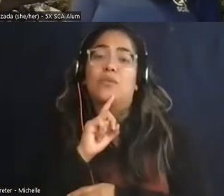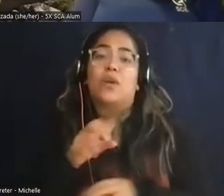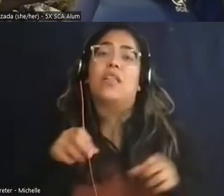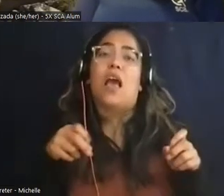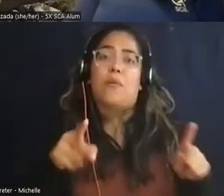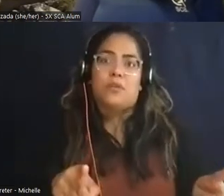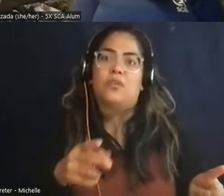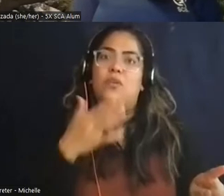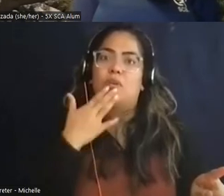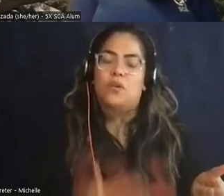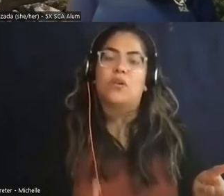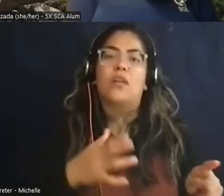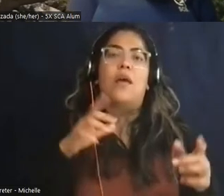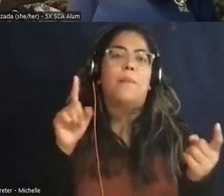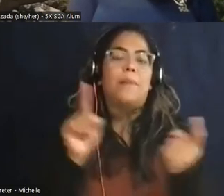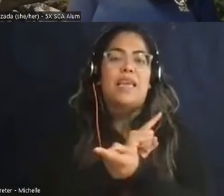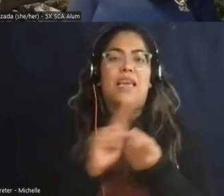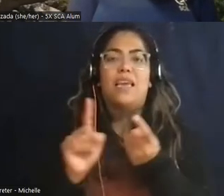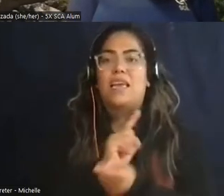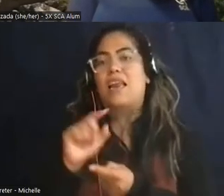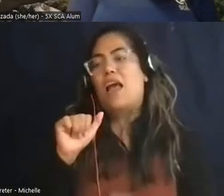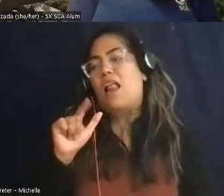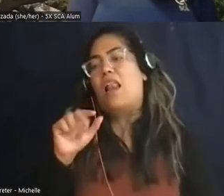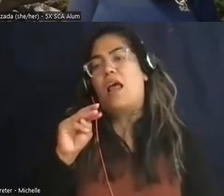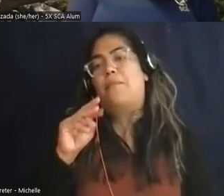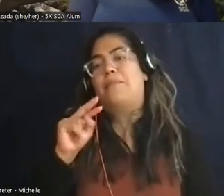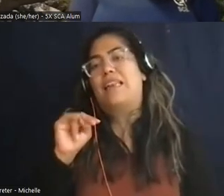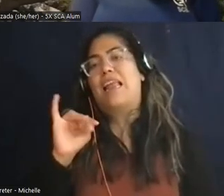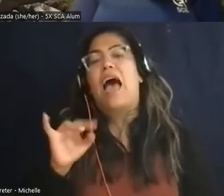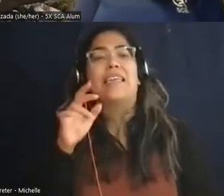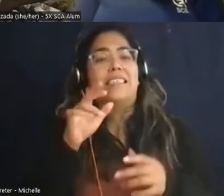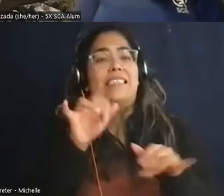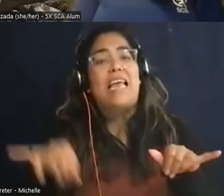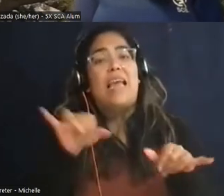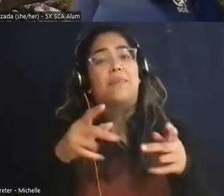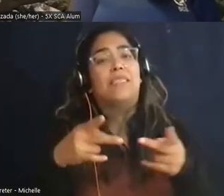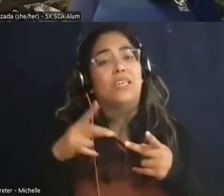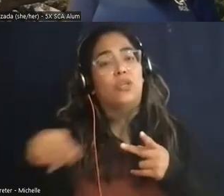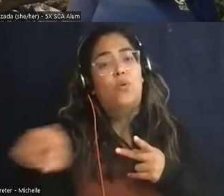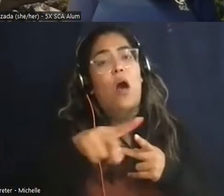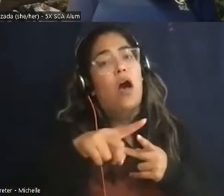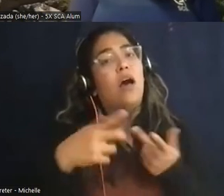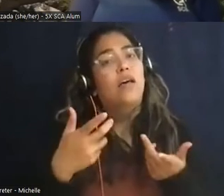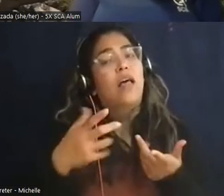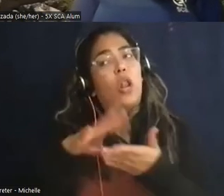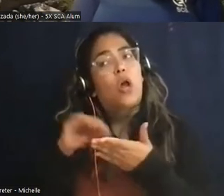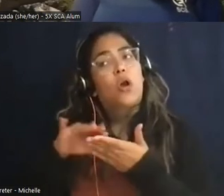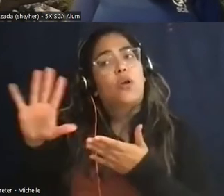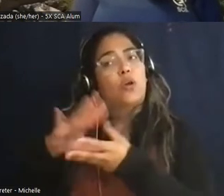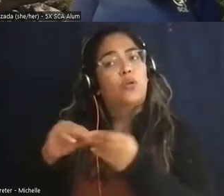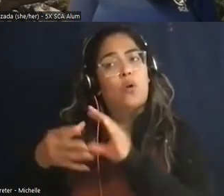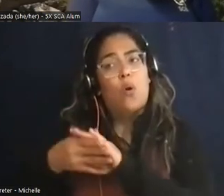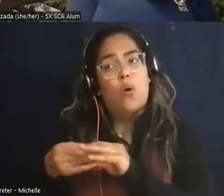to meet alumni who are kind of in the same spot as you and learn a bit about their stories and